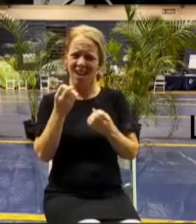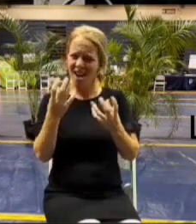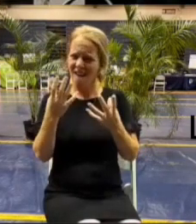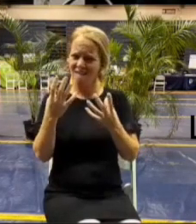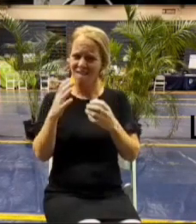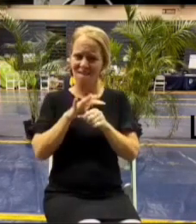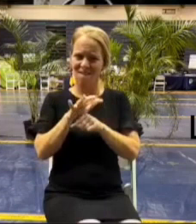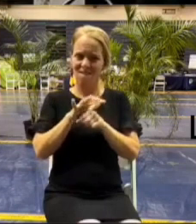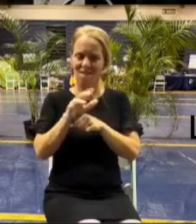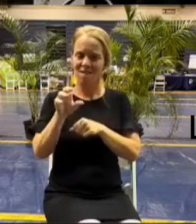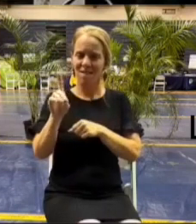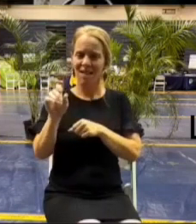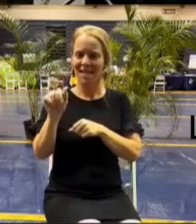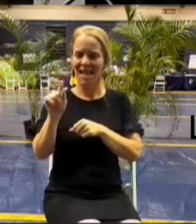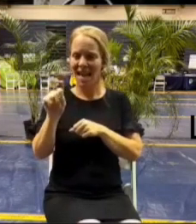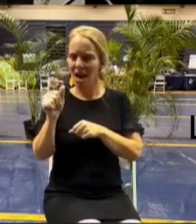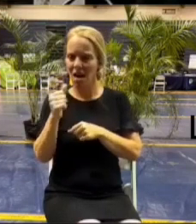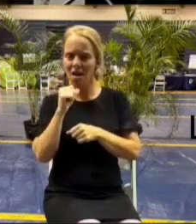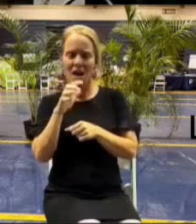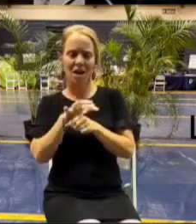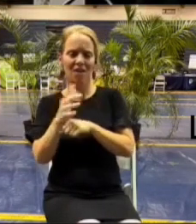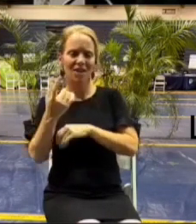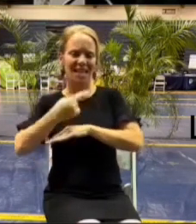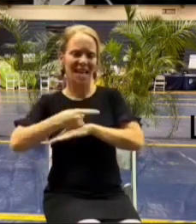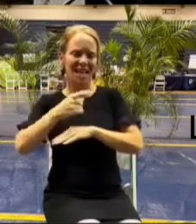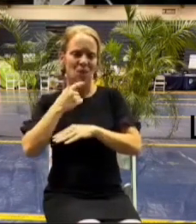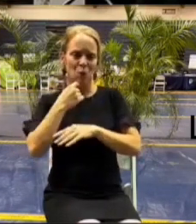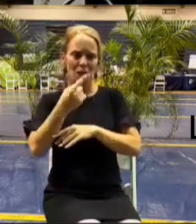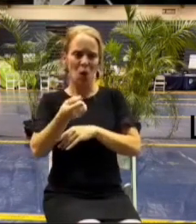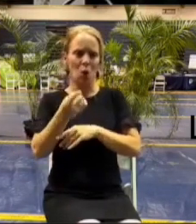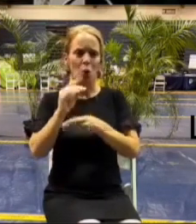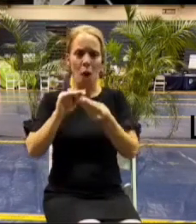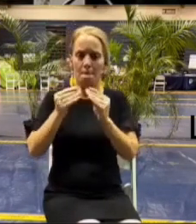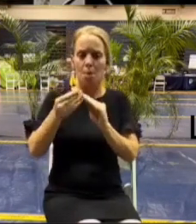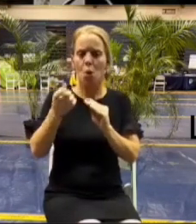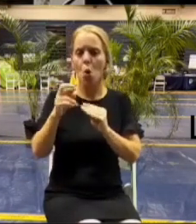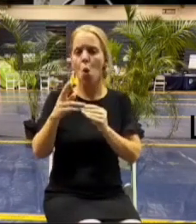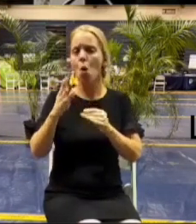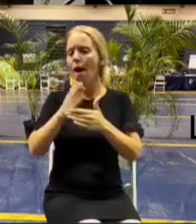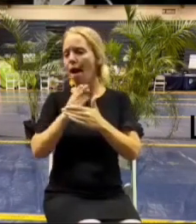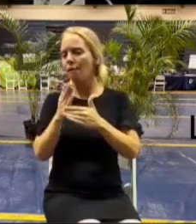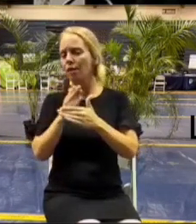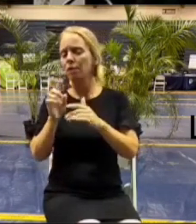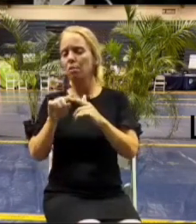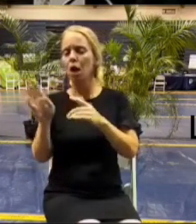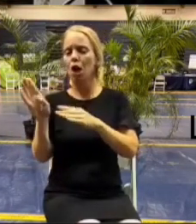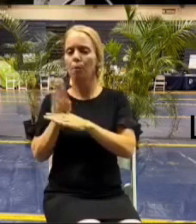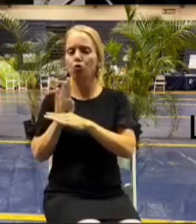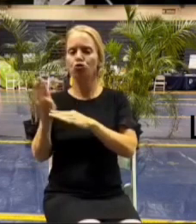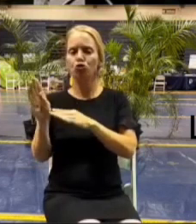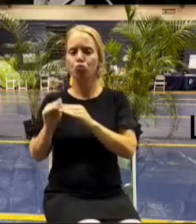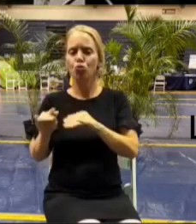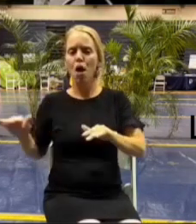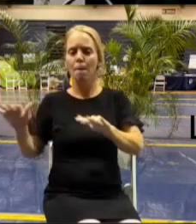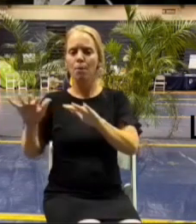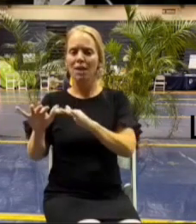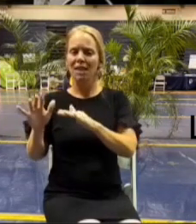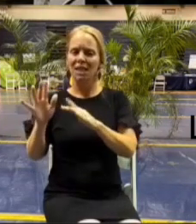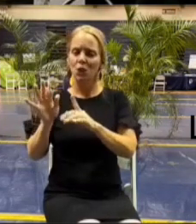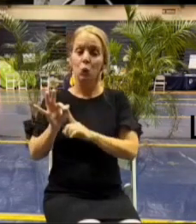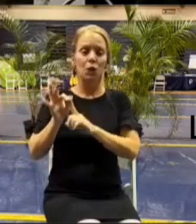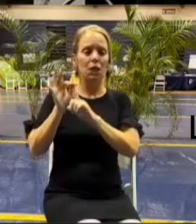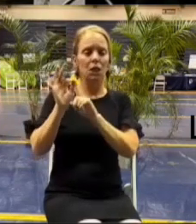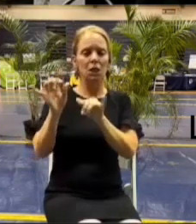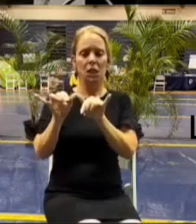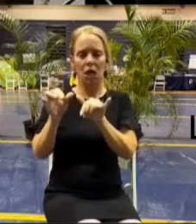no i've not enough days i'm updated to tell you you know kind of what our average is going to be there's the commercial properties are all uniquely sized some